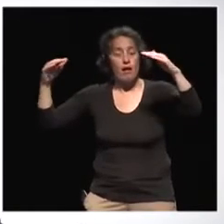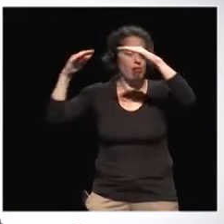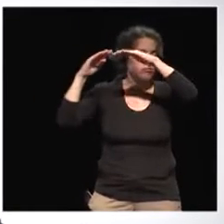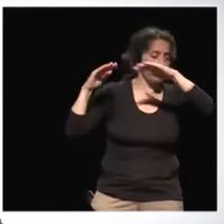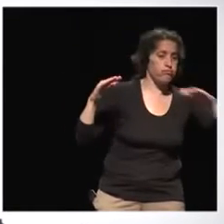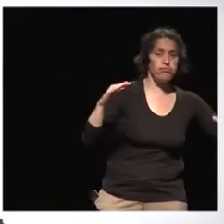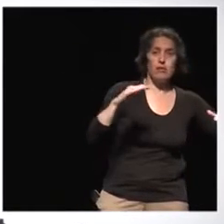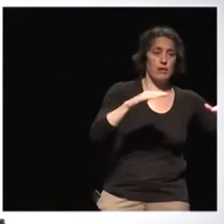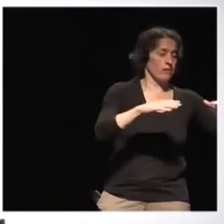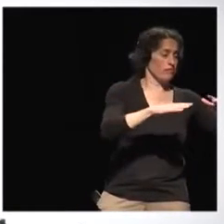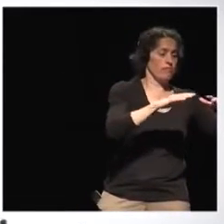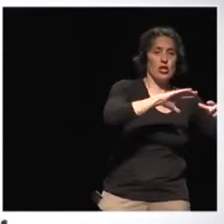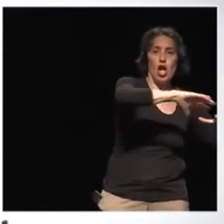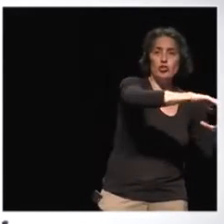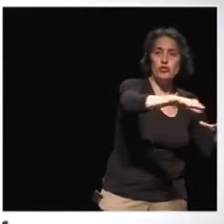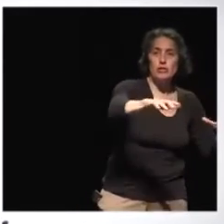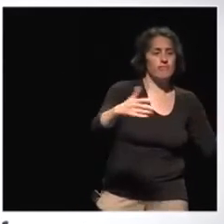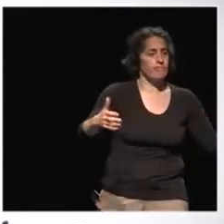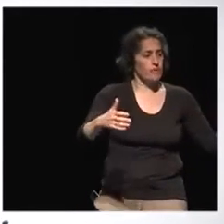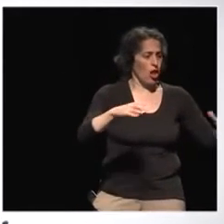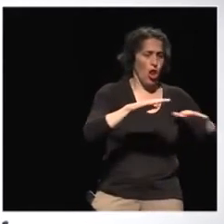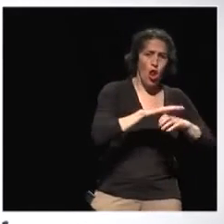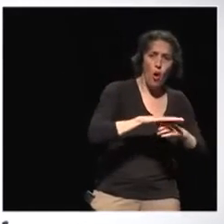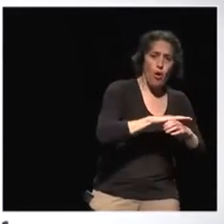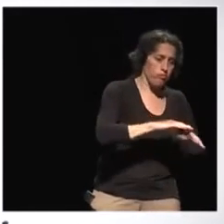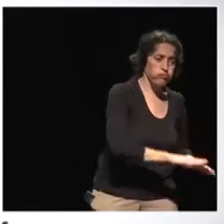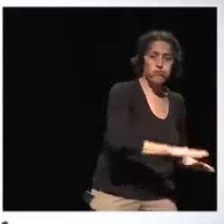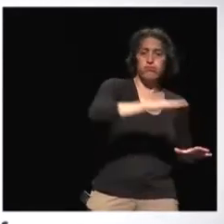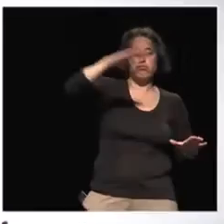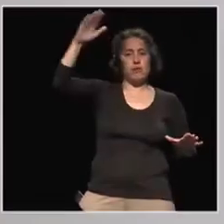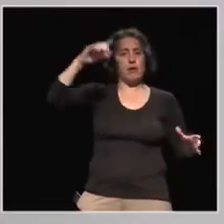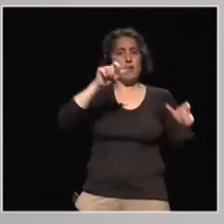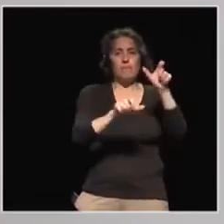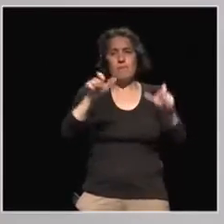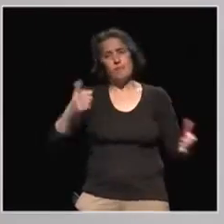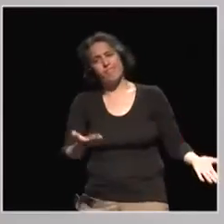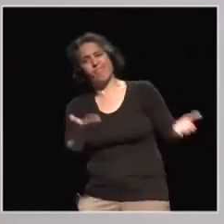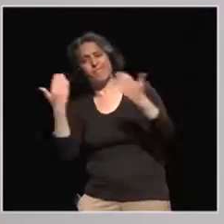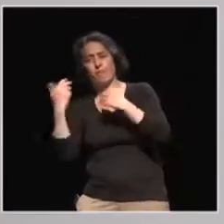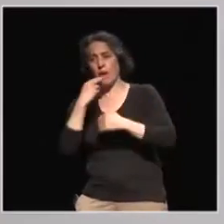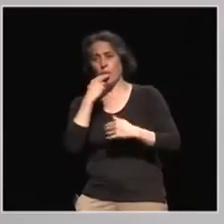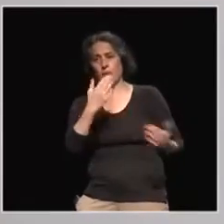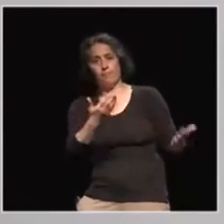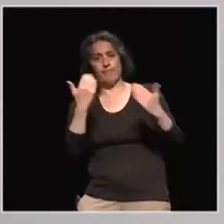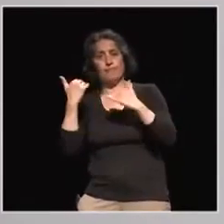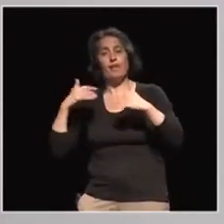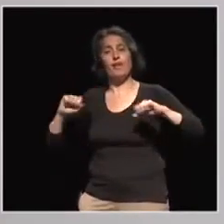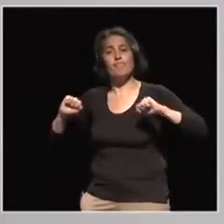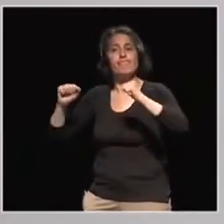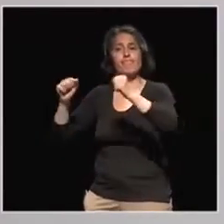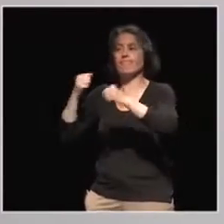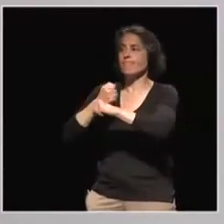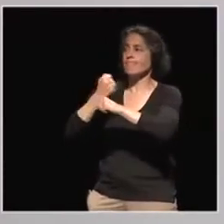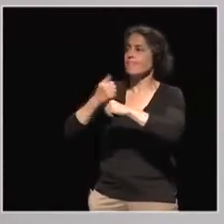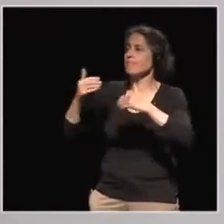collective voice directly to political powers and markets. So it's really about now that we talk about what